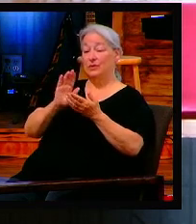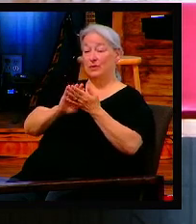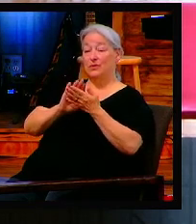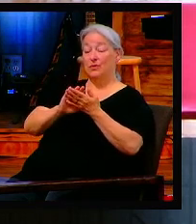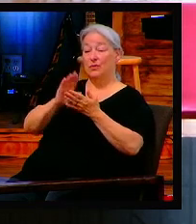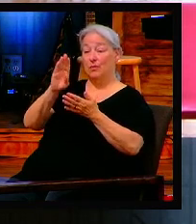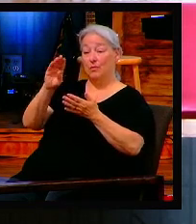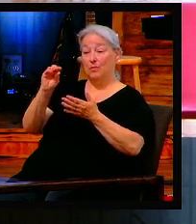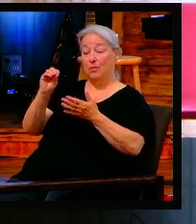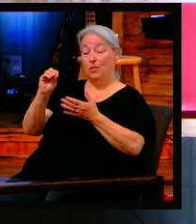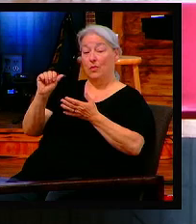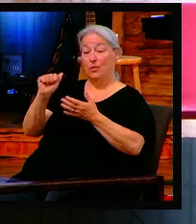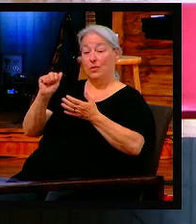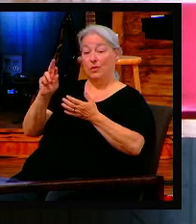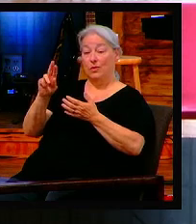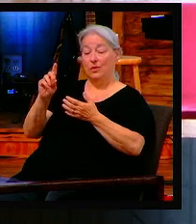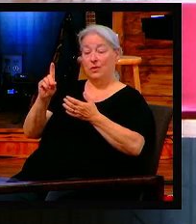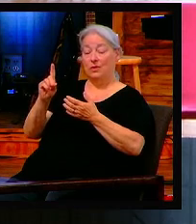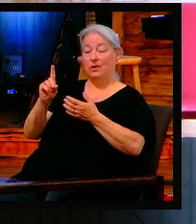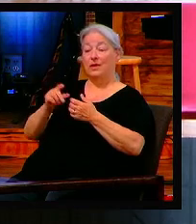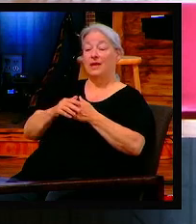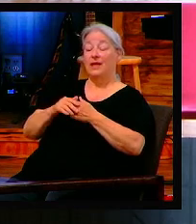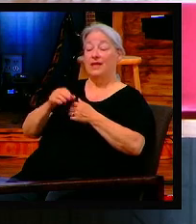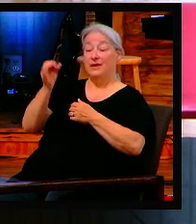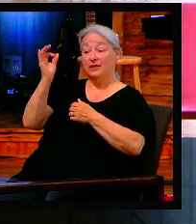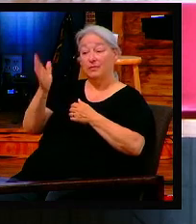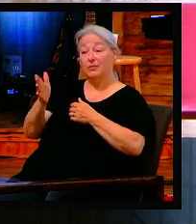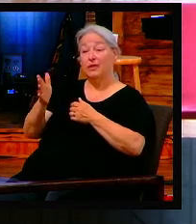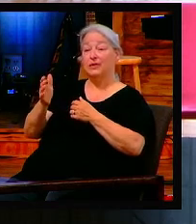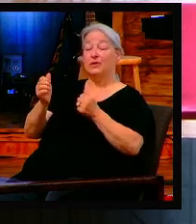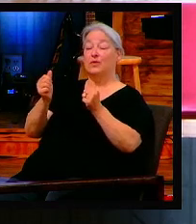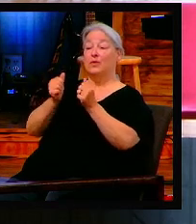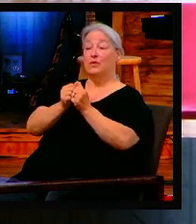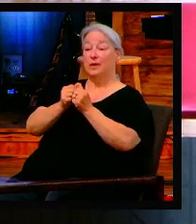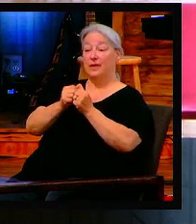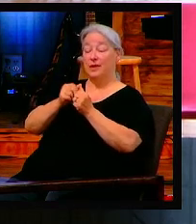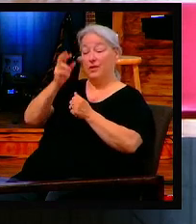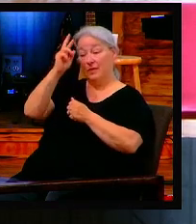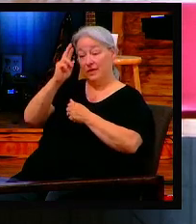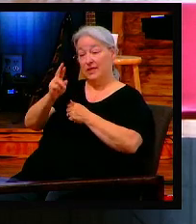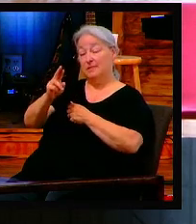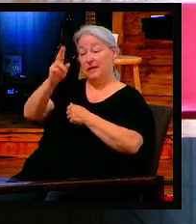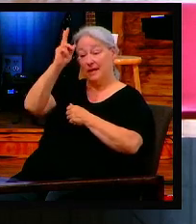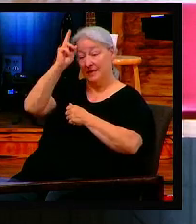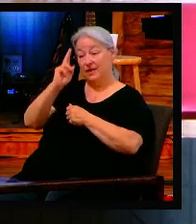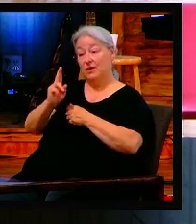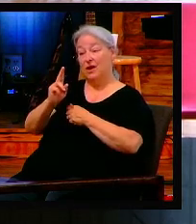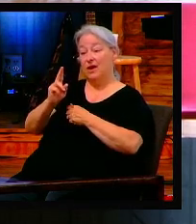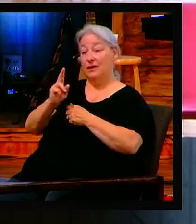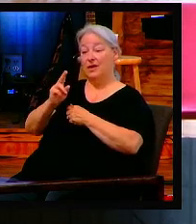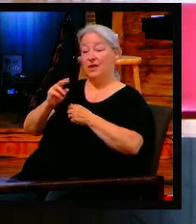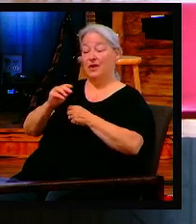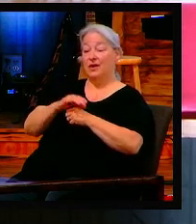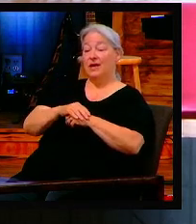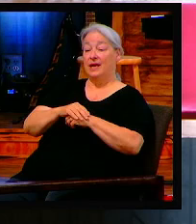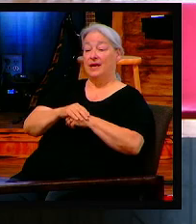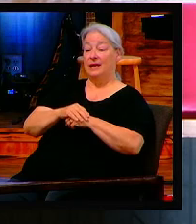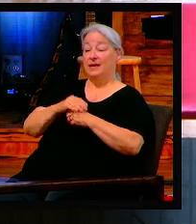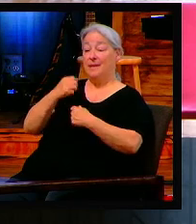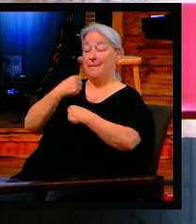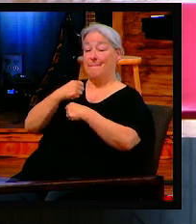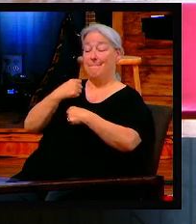And with respect and honor, he lights these people up, lights them up on what they're allowing in the libraries, what they're teaching.